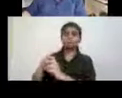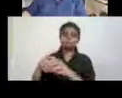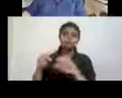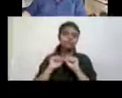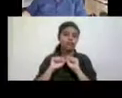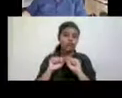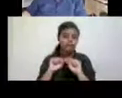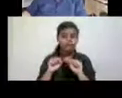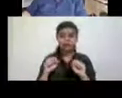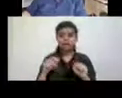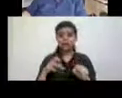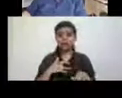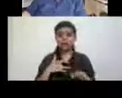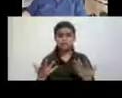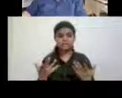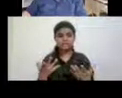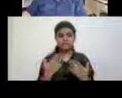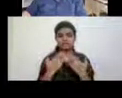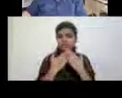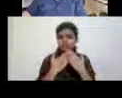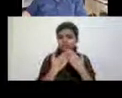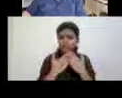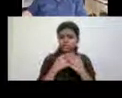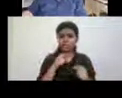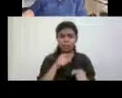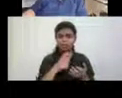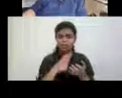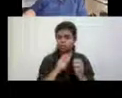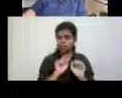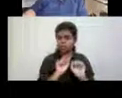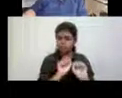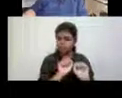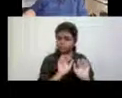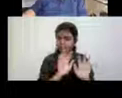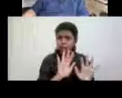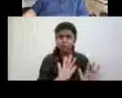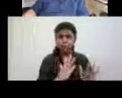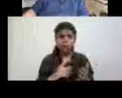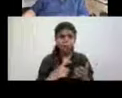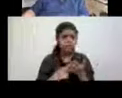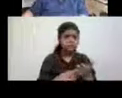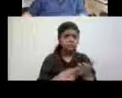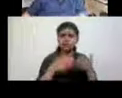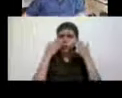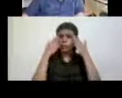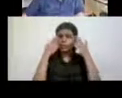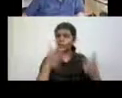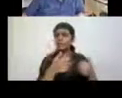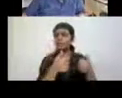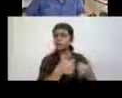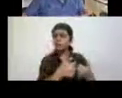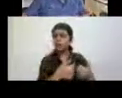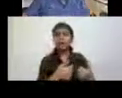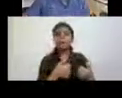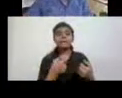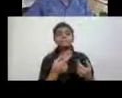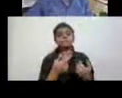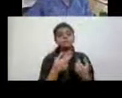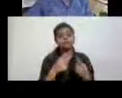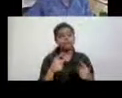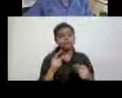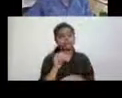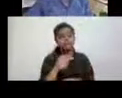field of study that has respect and that has adherence. And it's still the case, pretty much, that